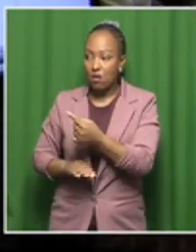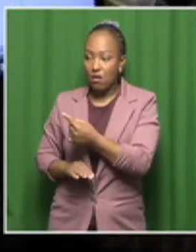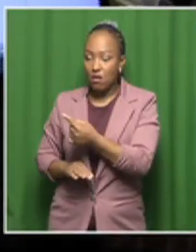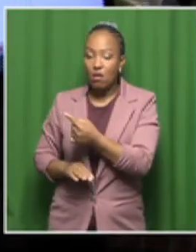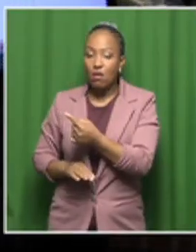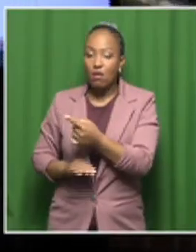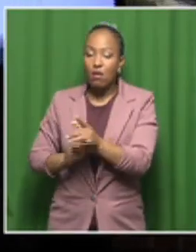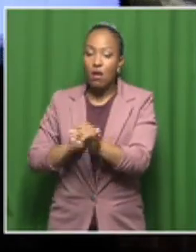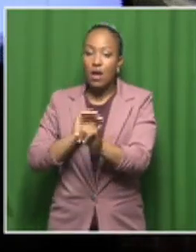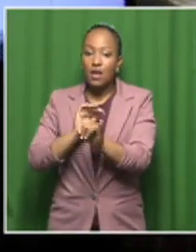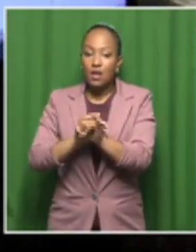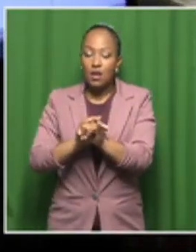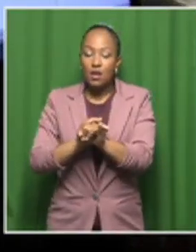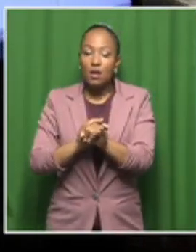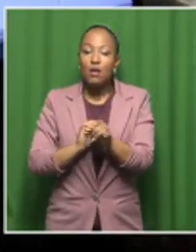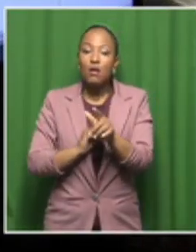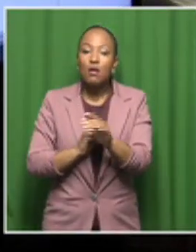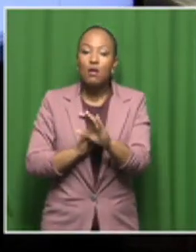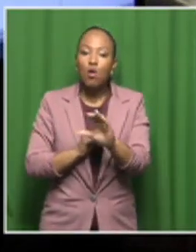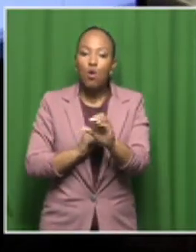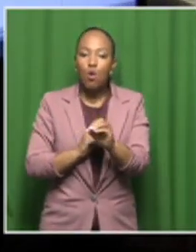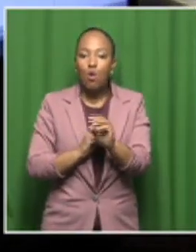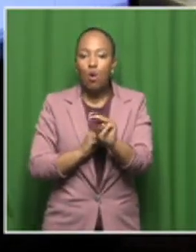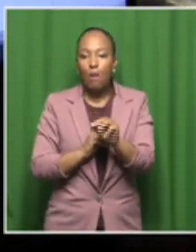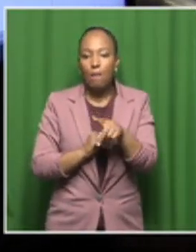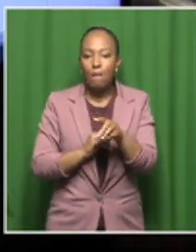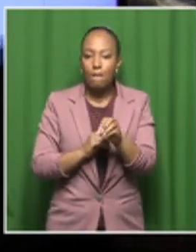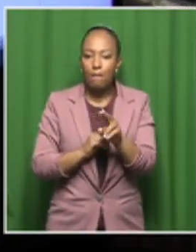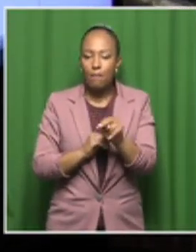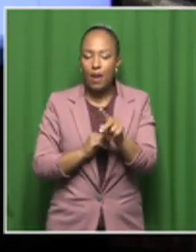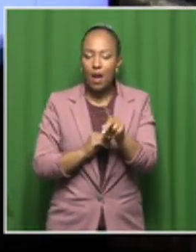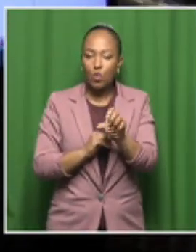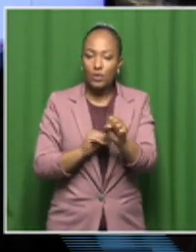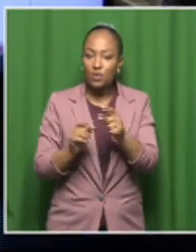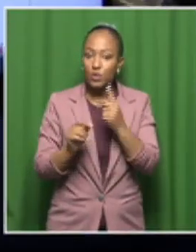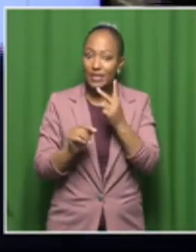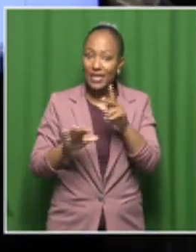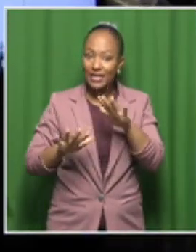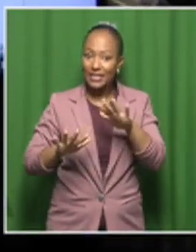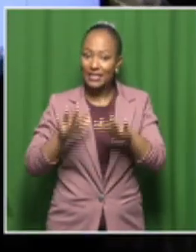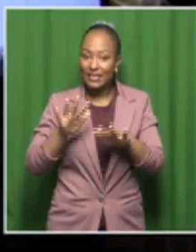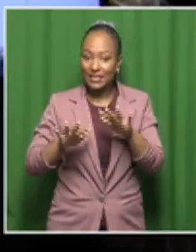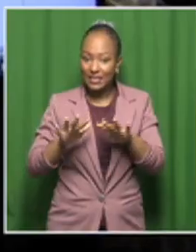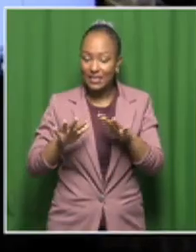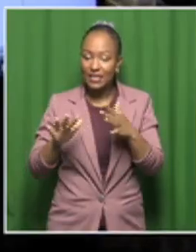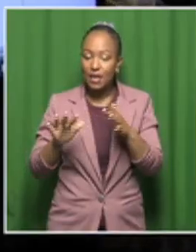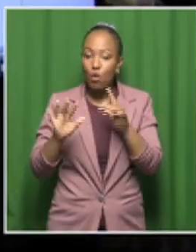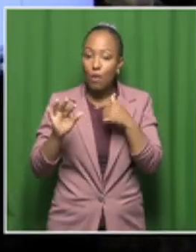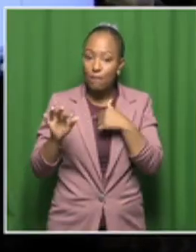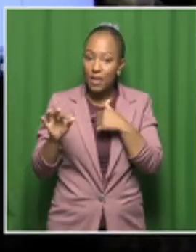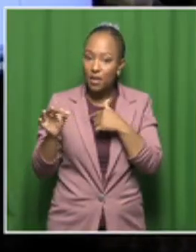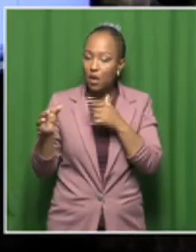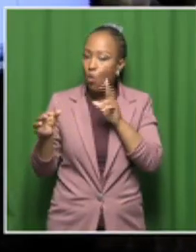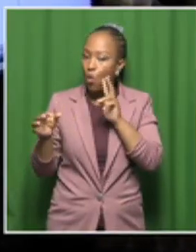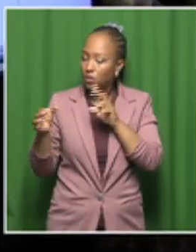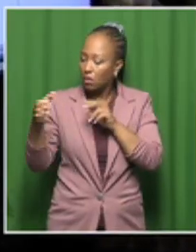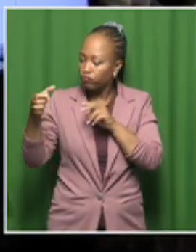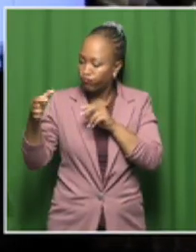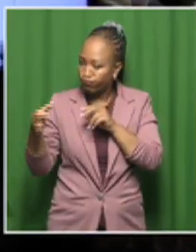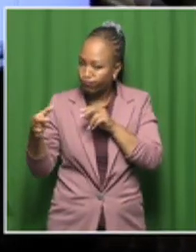compounds, we can see them based on their similarities. So as we can see in this sample that I analysed, we had